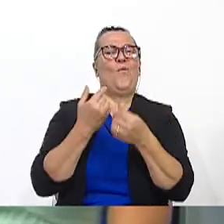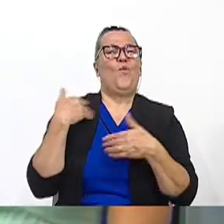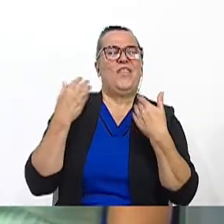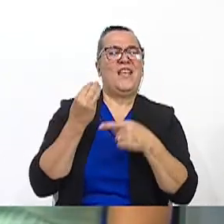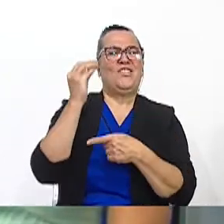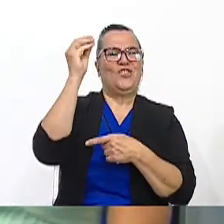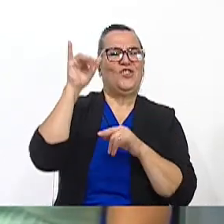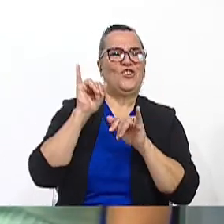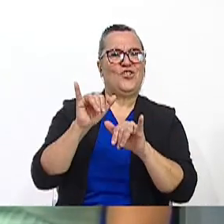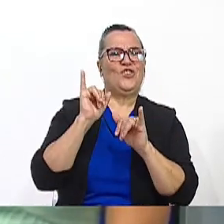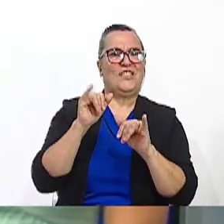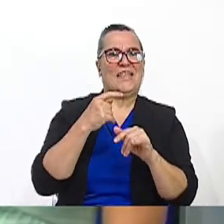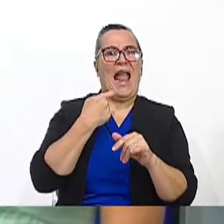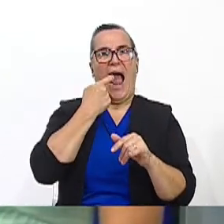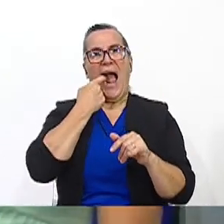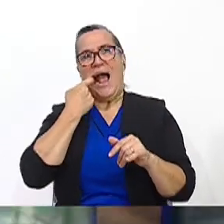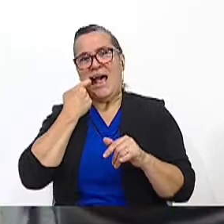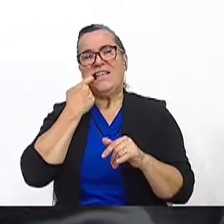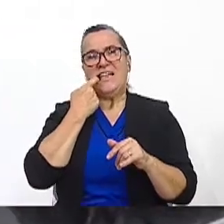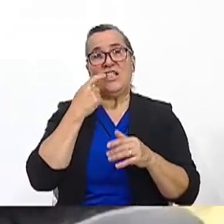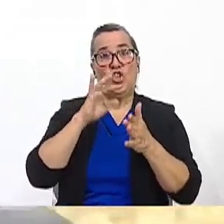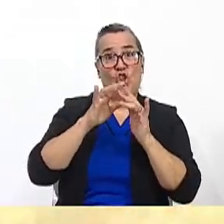their digital addiction is real.